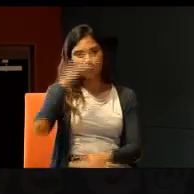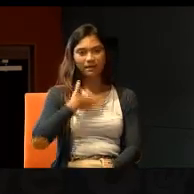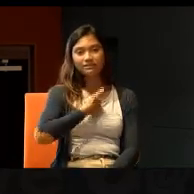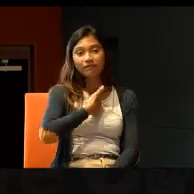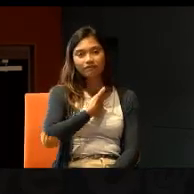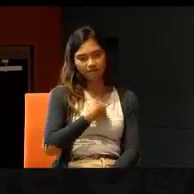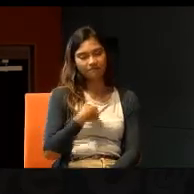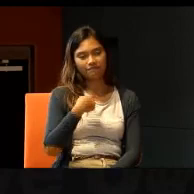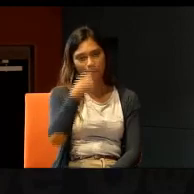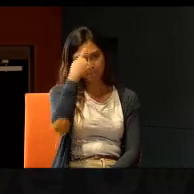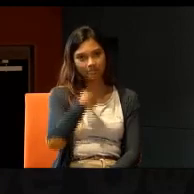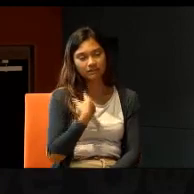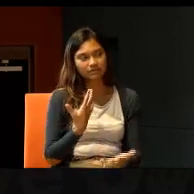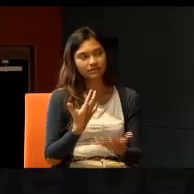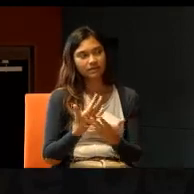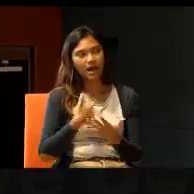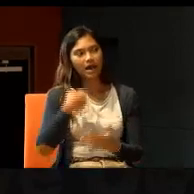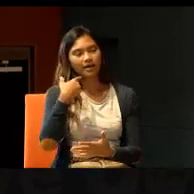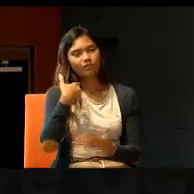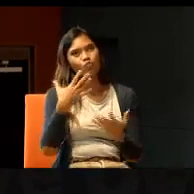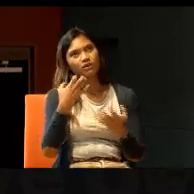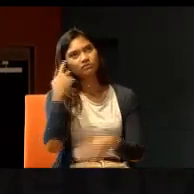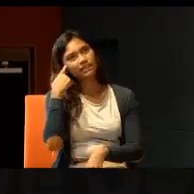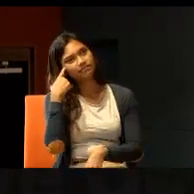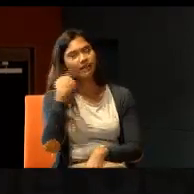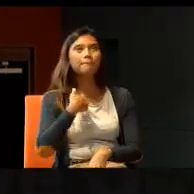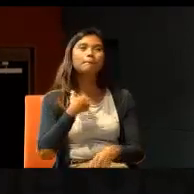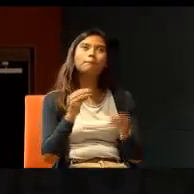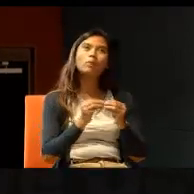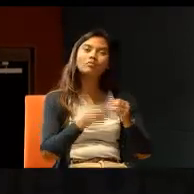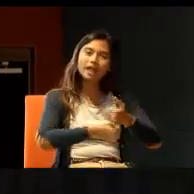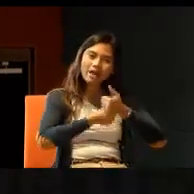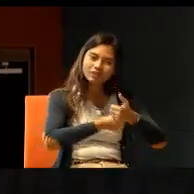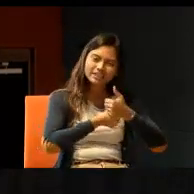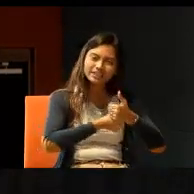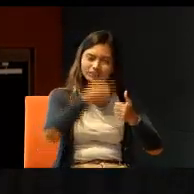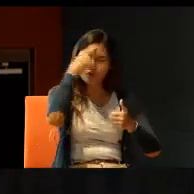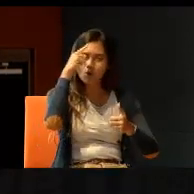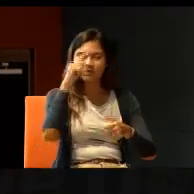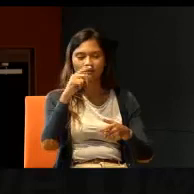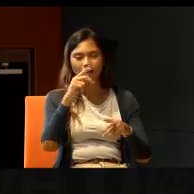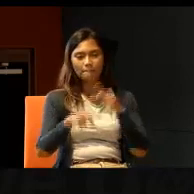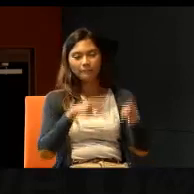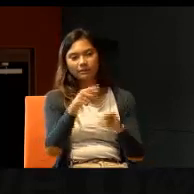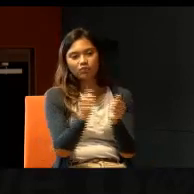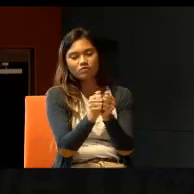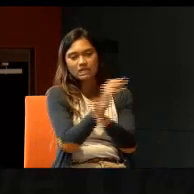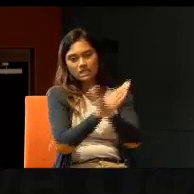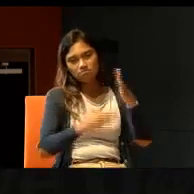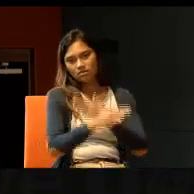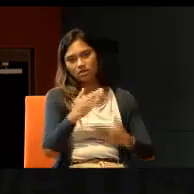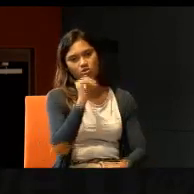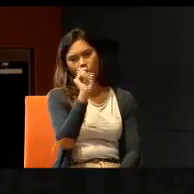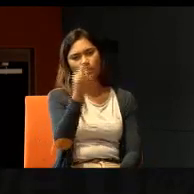but I'm more, I would like to think, I'm more of an advocate, for people with disabilities, not just